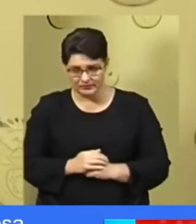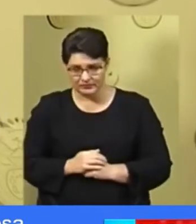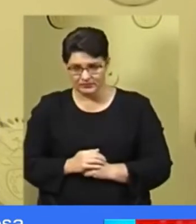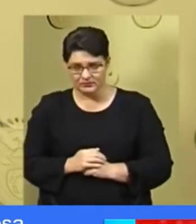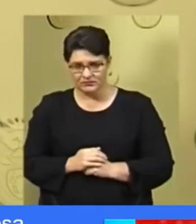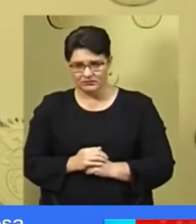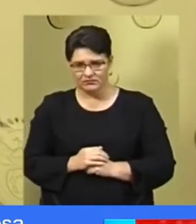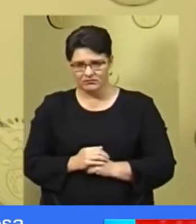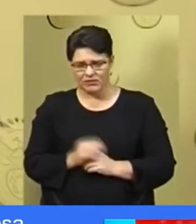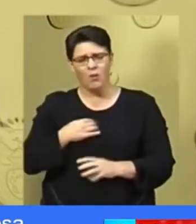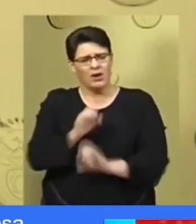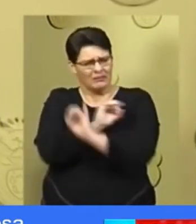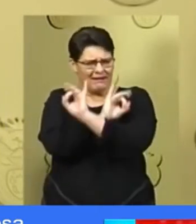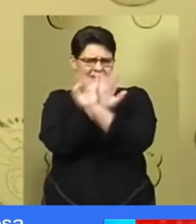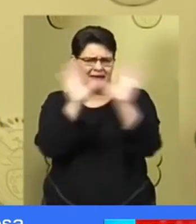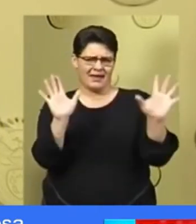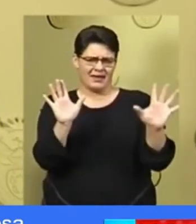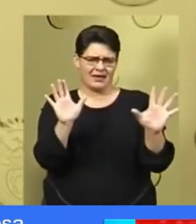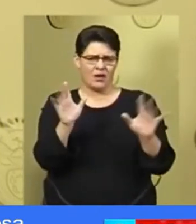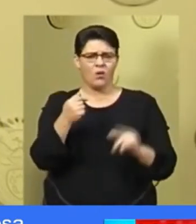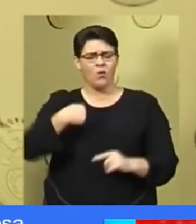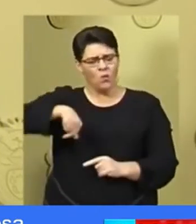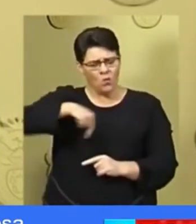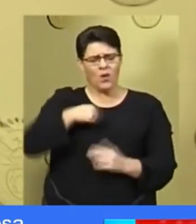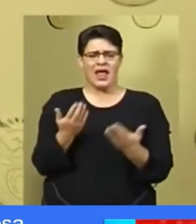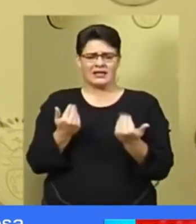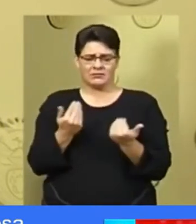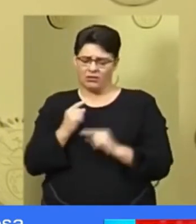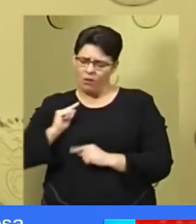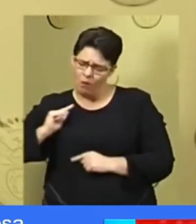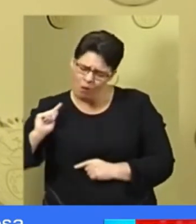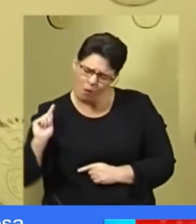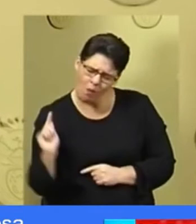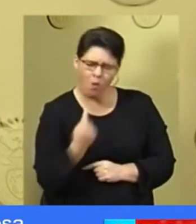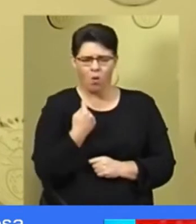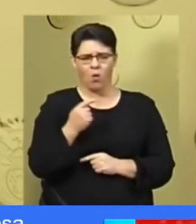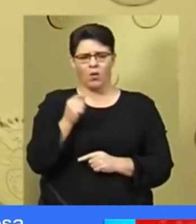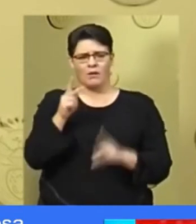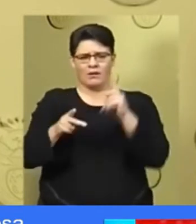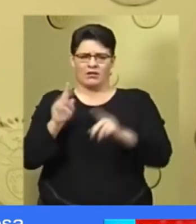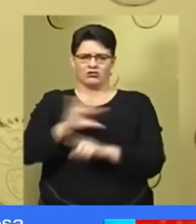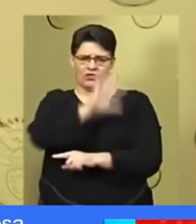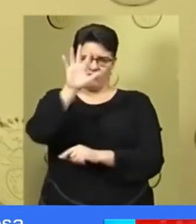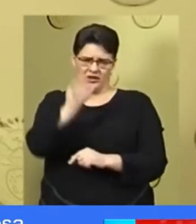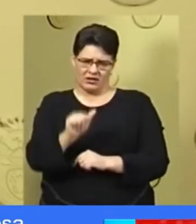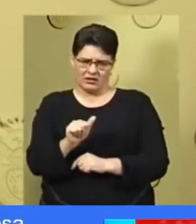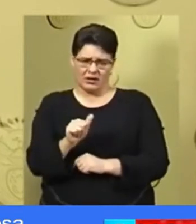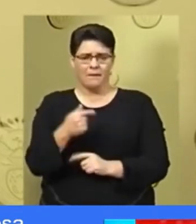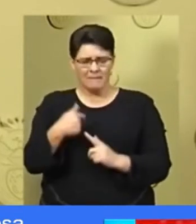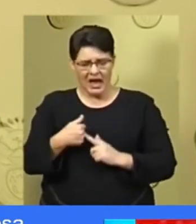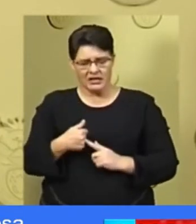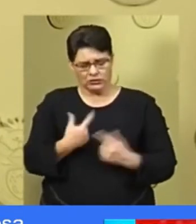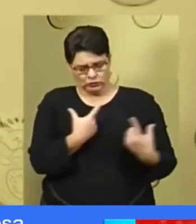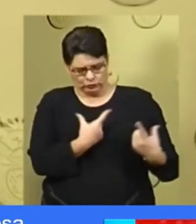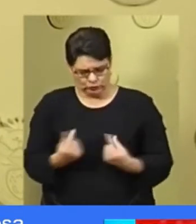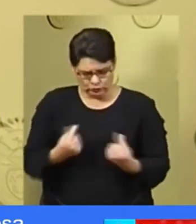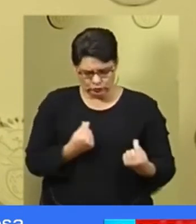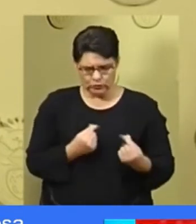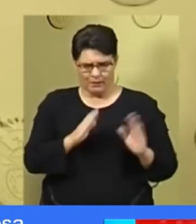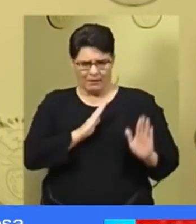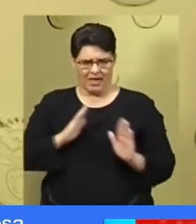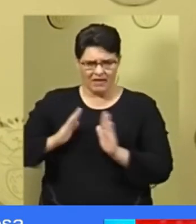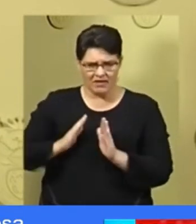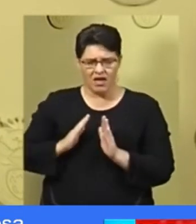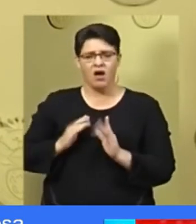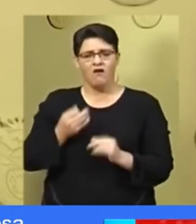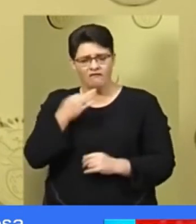I want to make it clear that we expect all South Africans to act in the interests of the South African